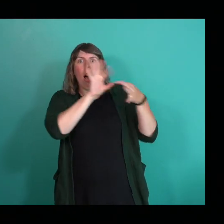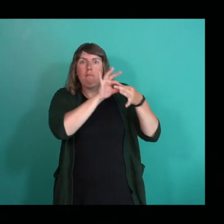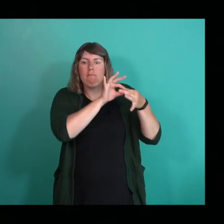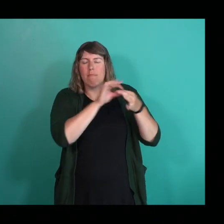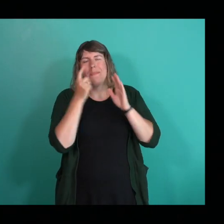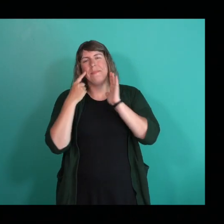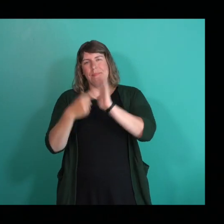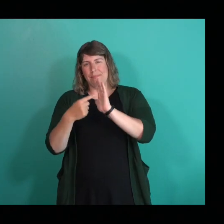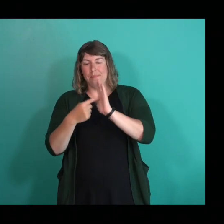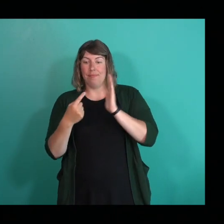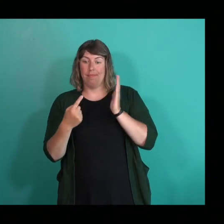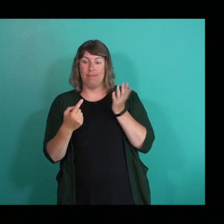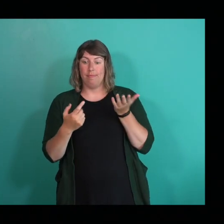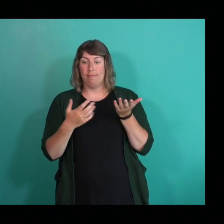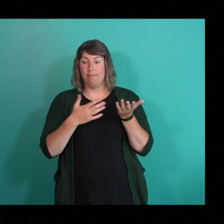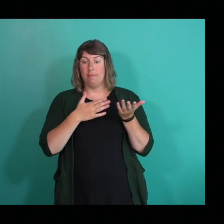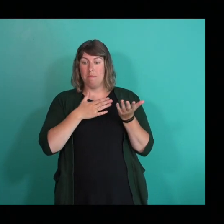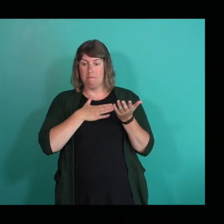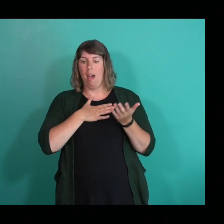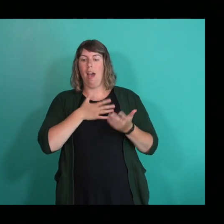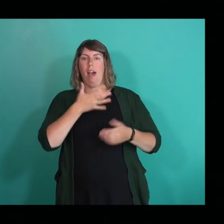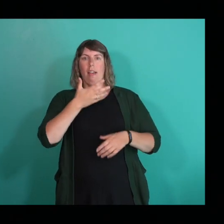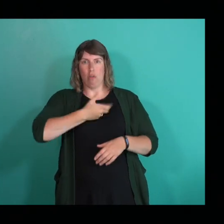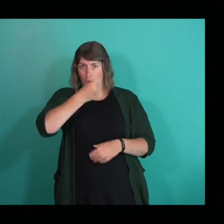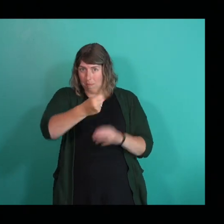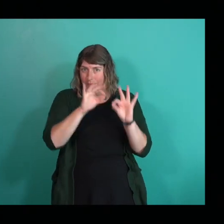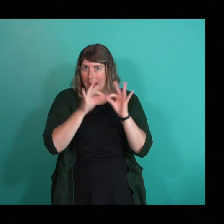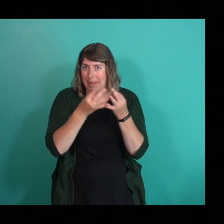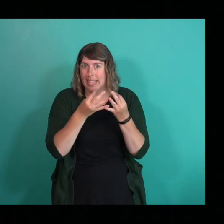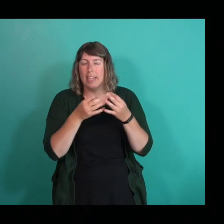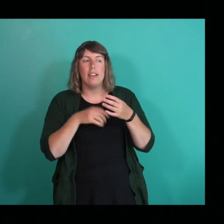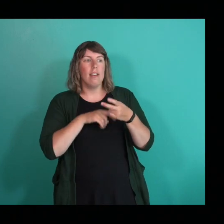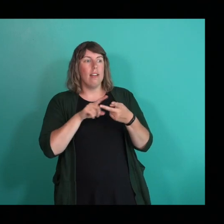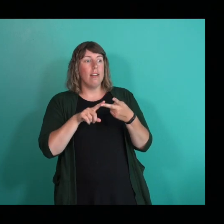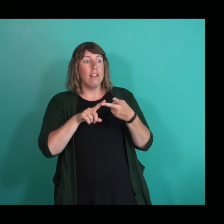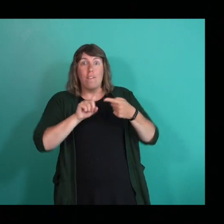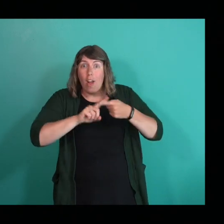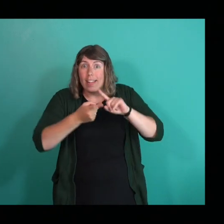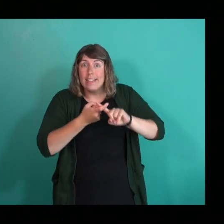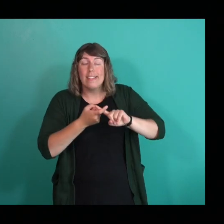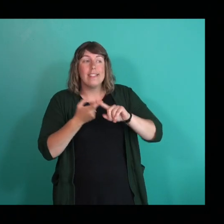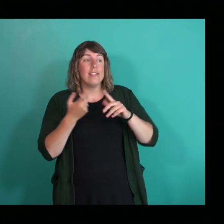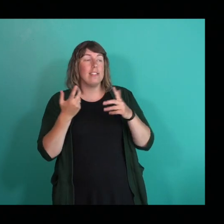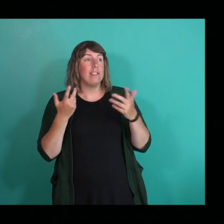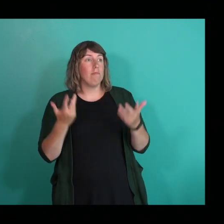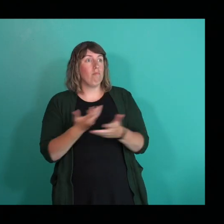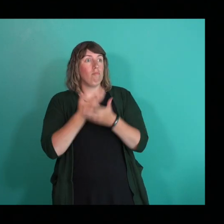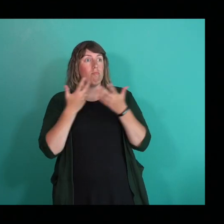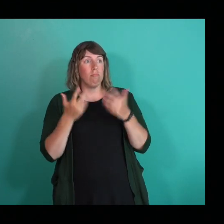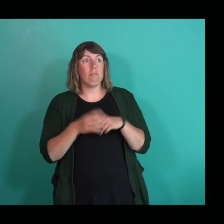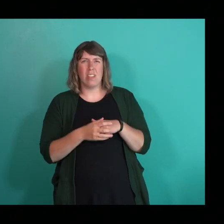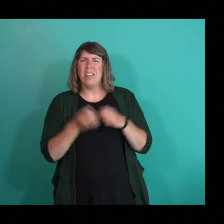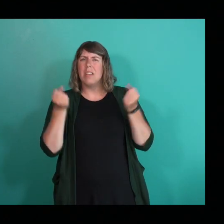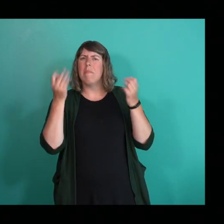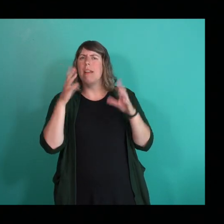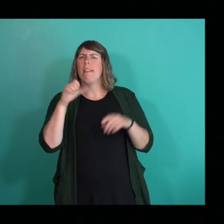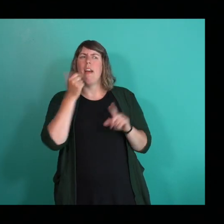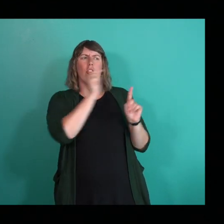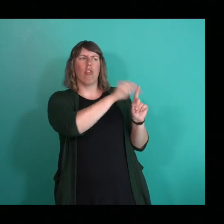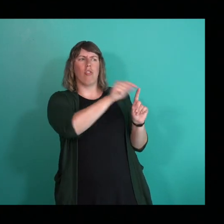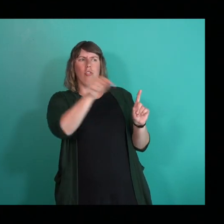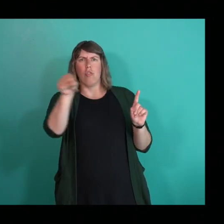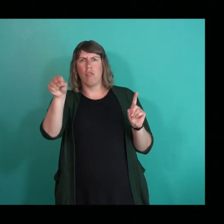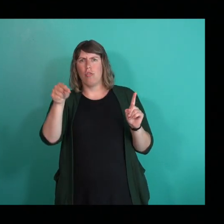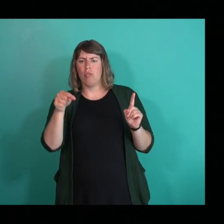to. Like for me, it was my adoptive family, but it was friends as well. And for many of the people, it was,